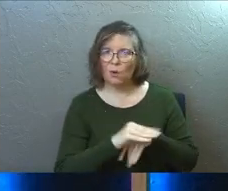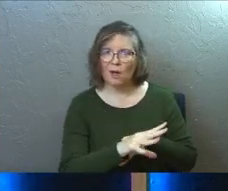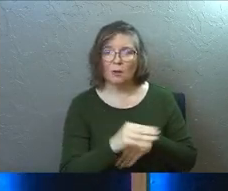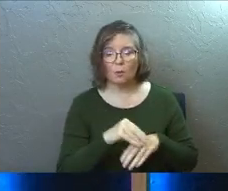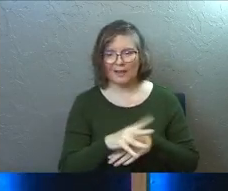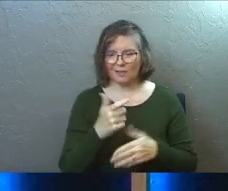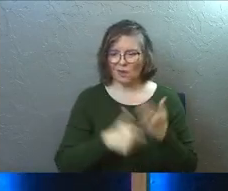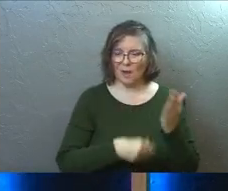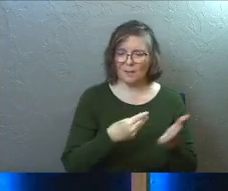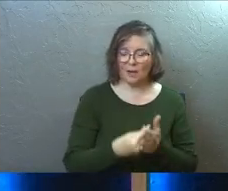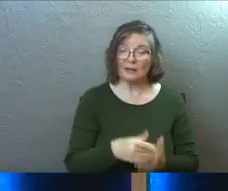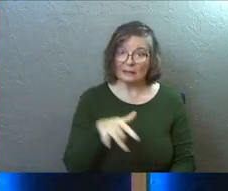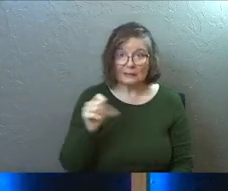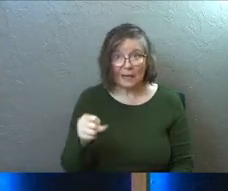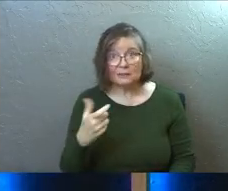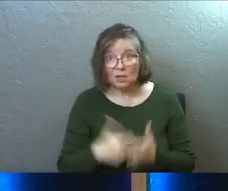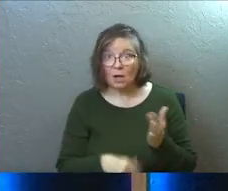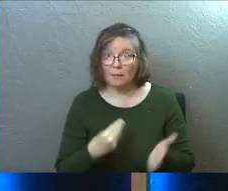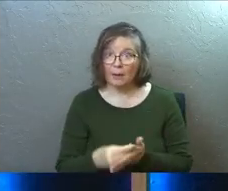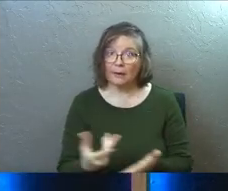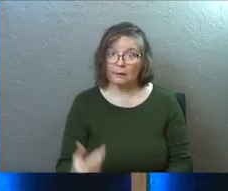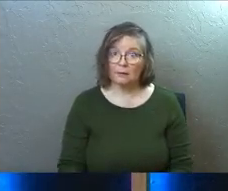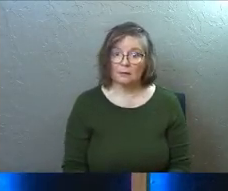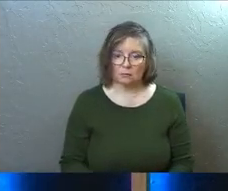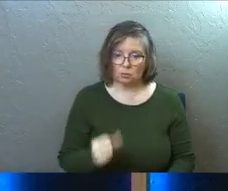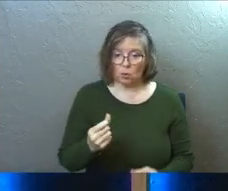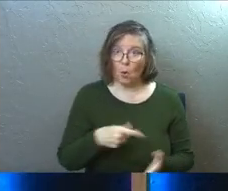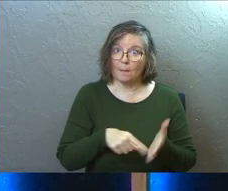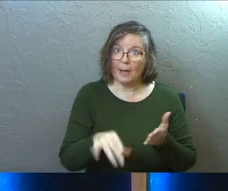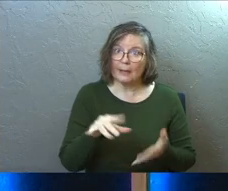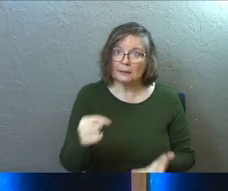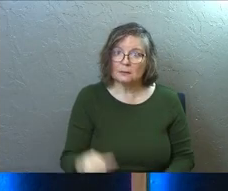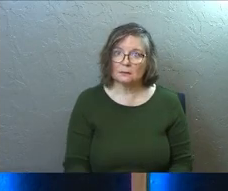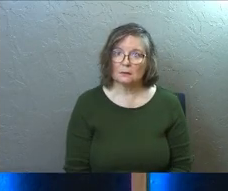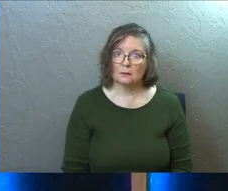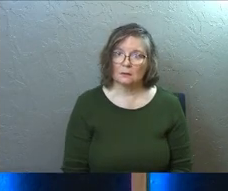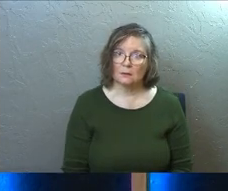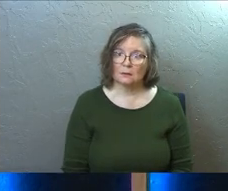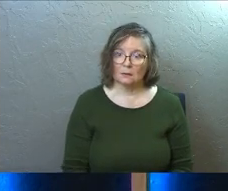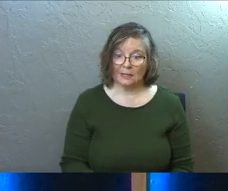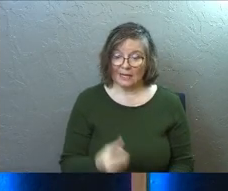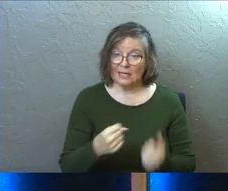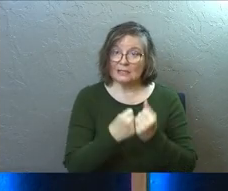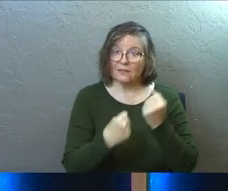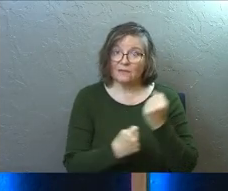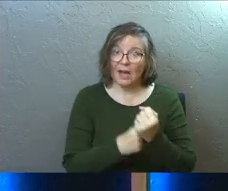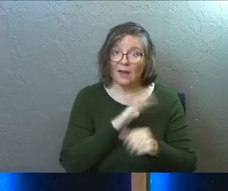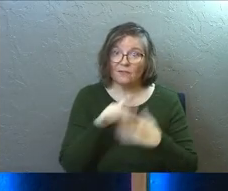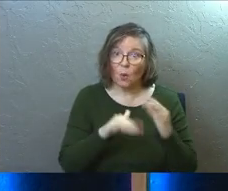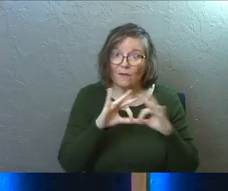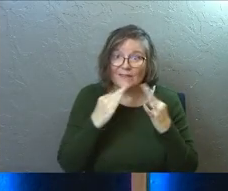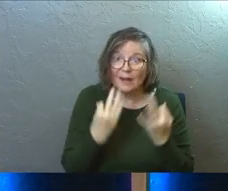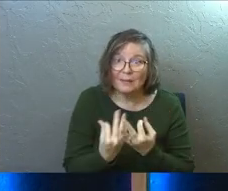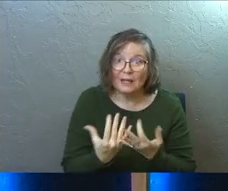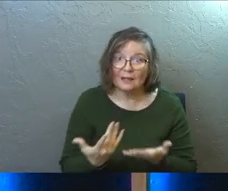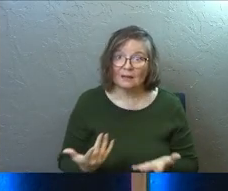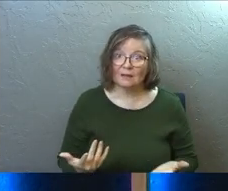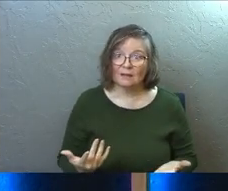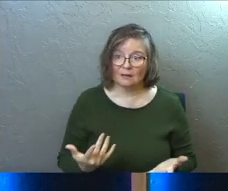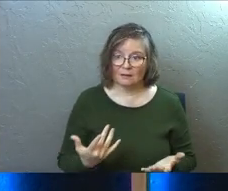the counseling costs money. Heck yes, it costs money. So pay it. It's the foundation of your whole family.